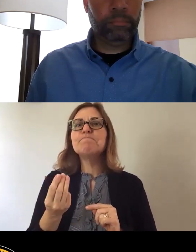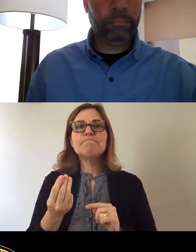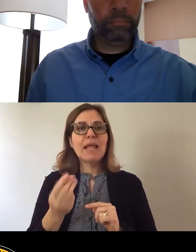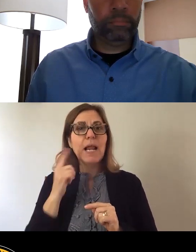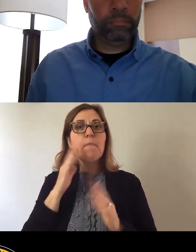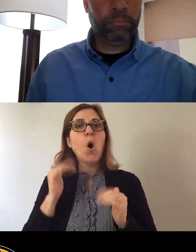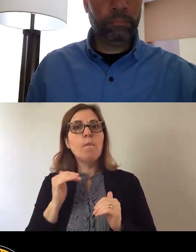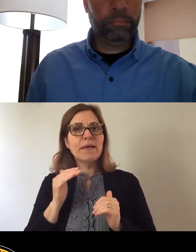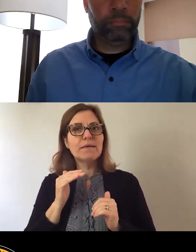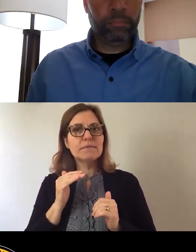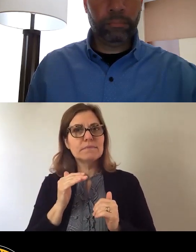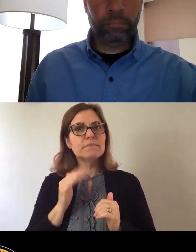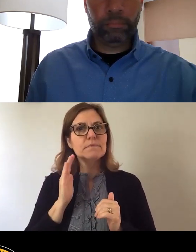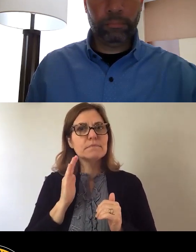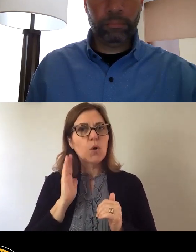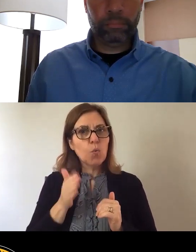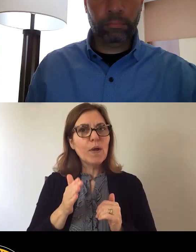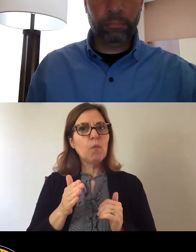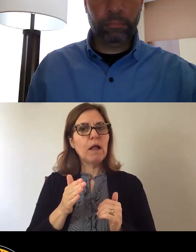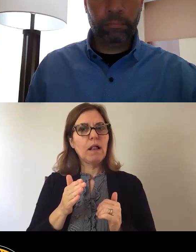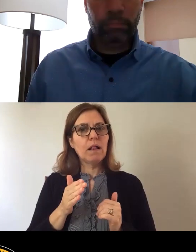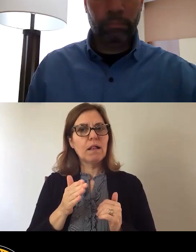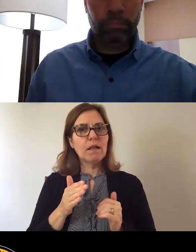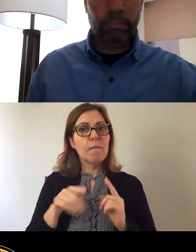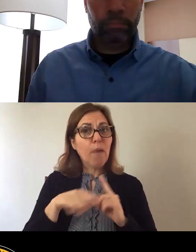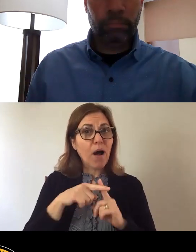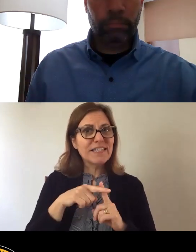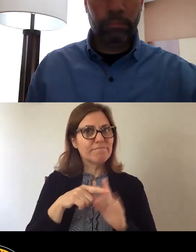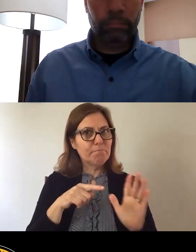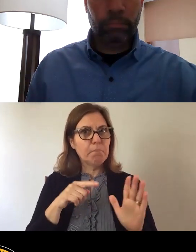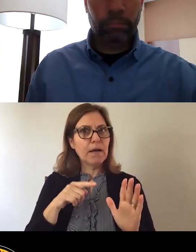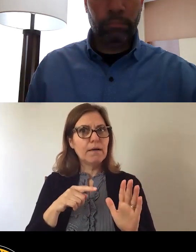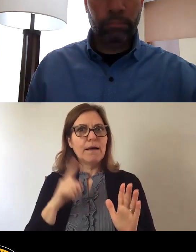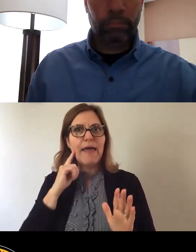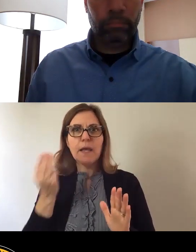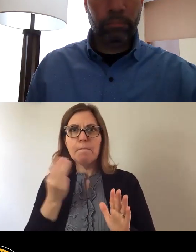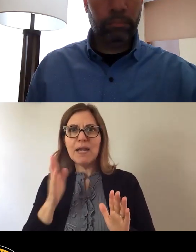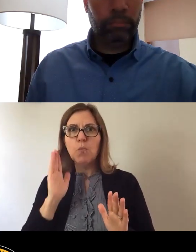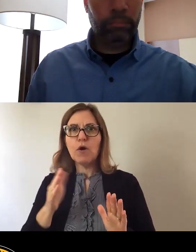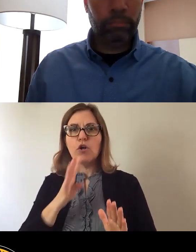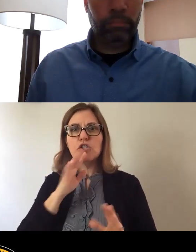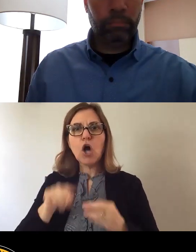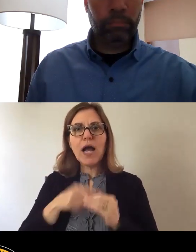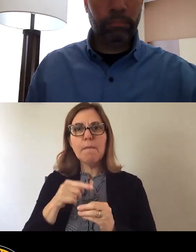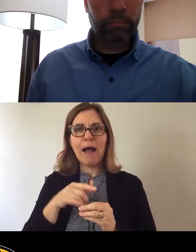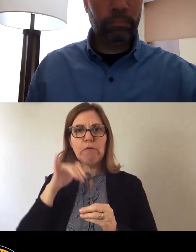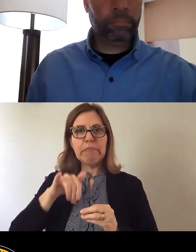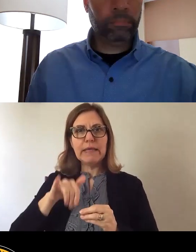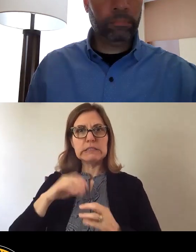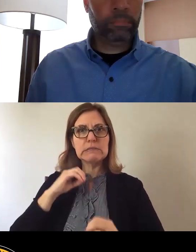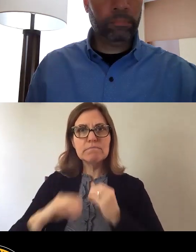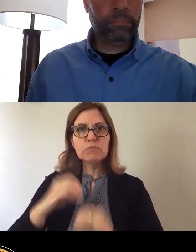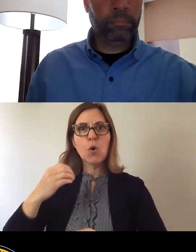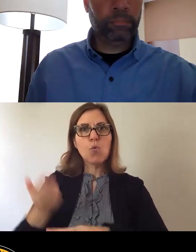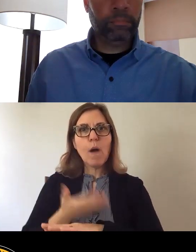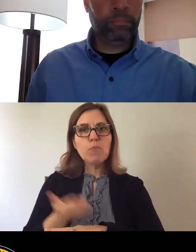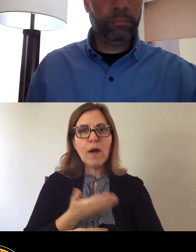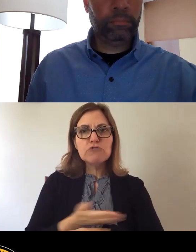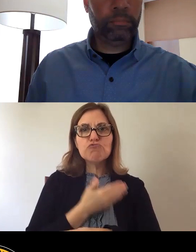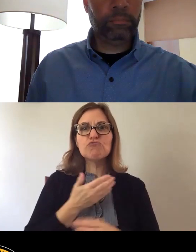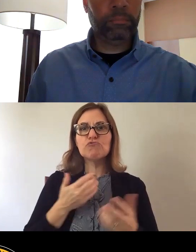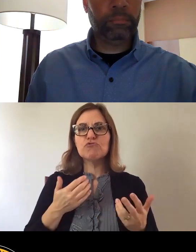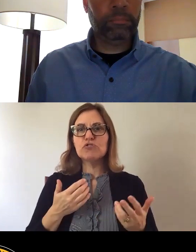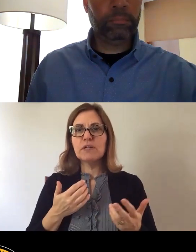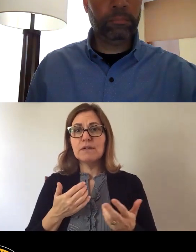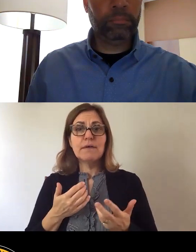But on Monday, we're going to talk about reparations and what this city has with this council. This body has historically done to the African